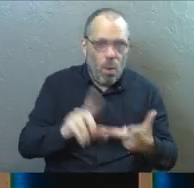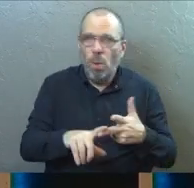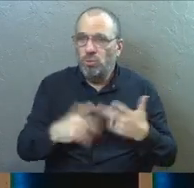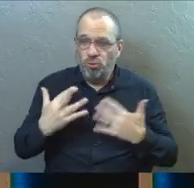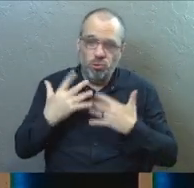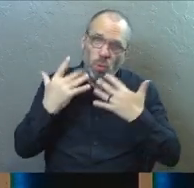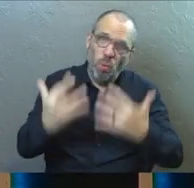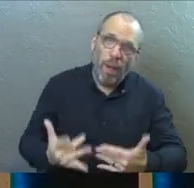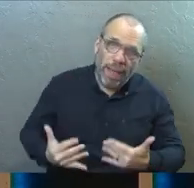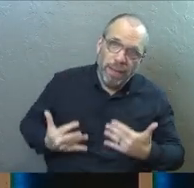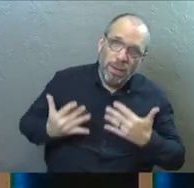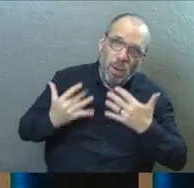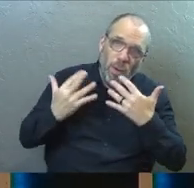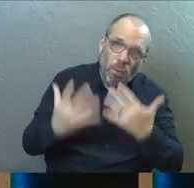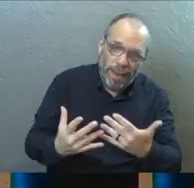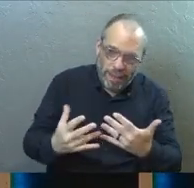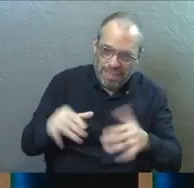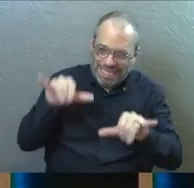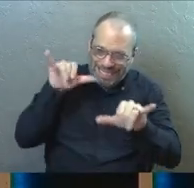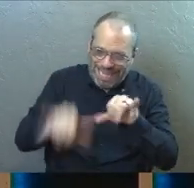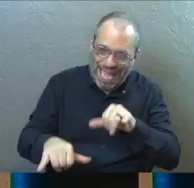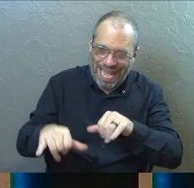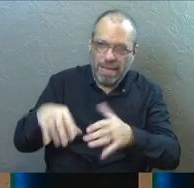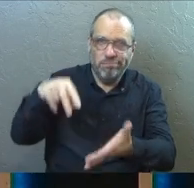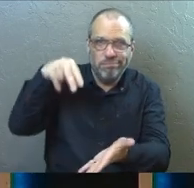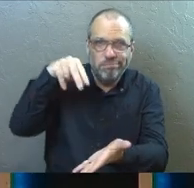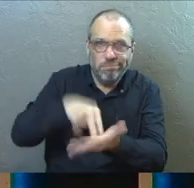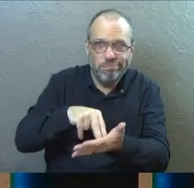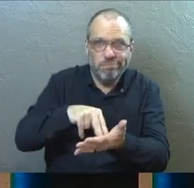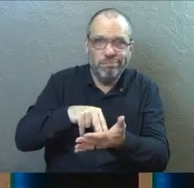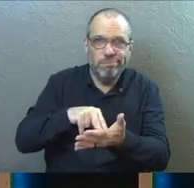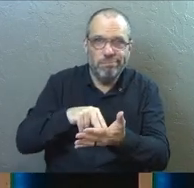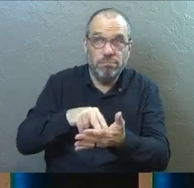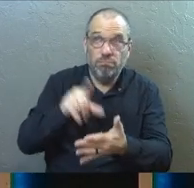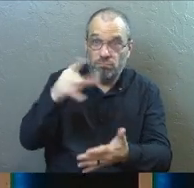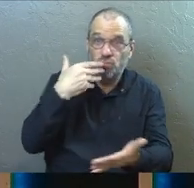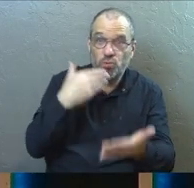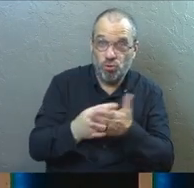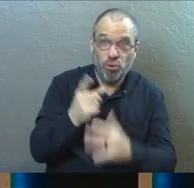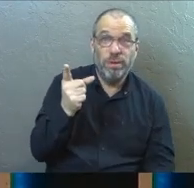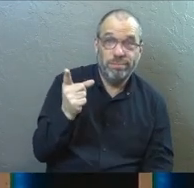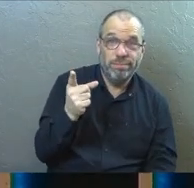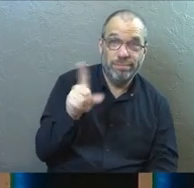you just wait right where you're at. Isn't he good?